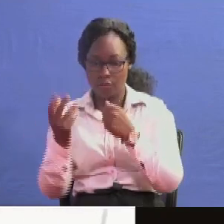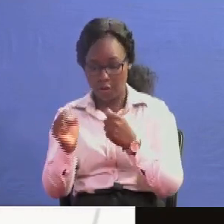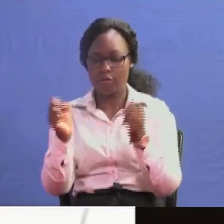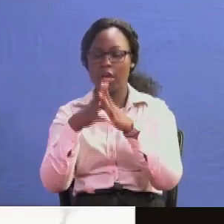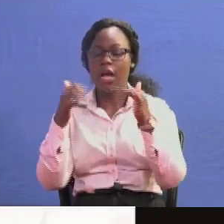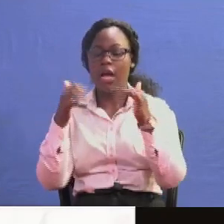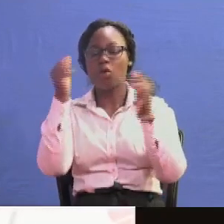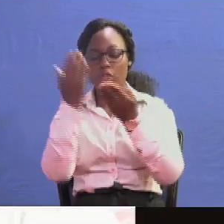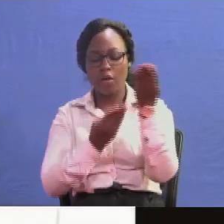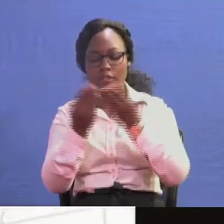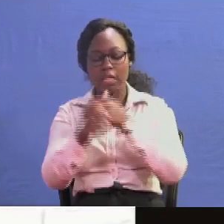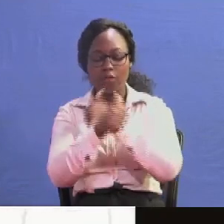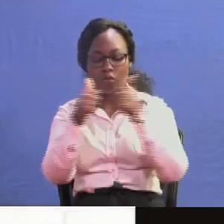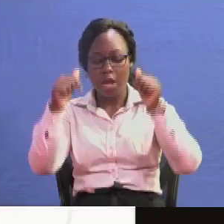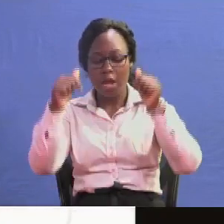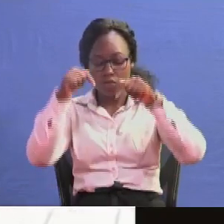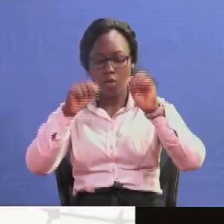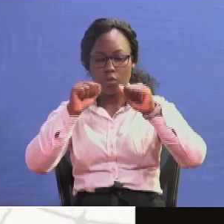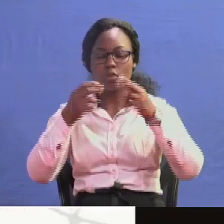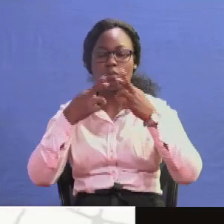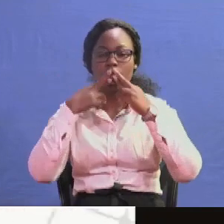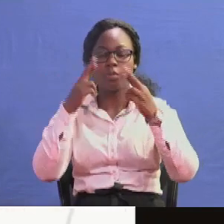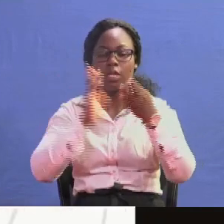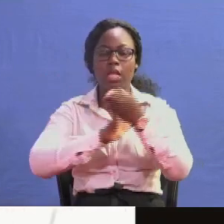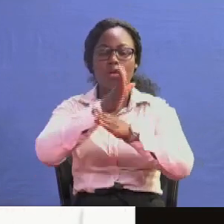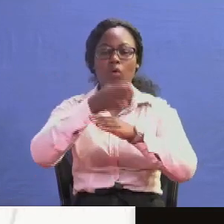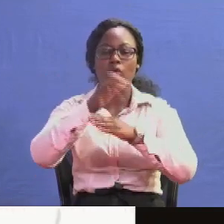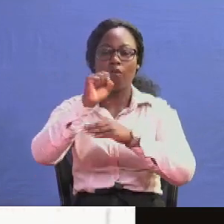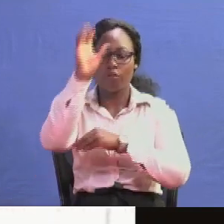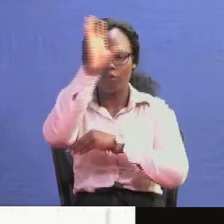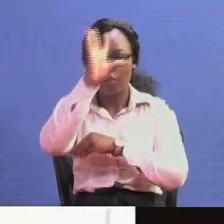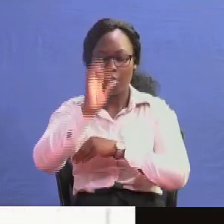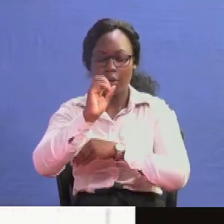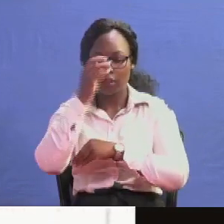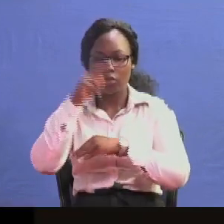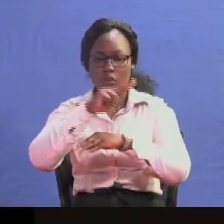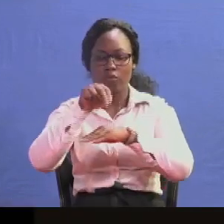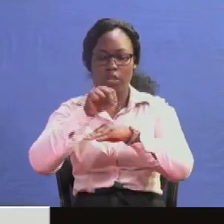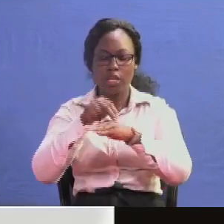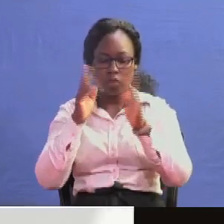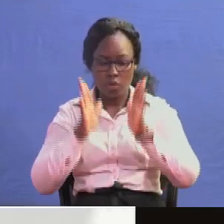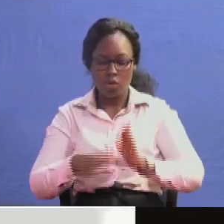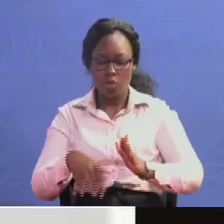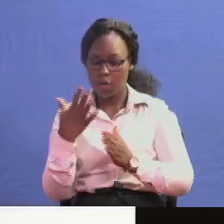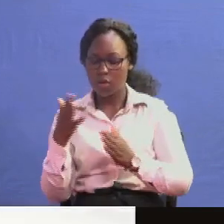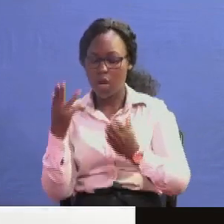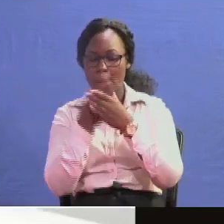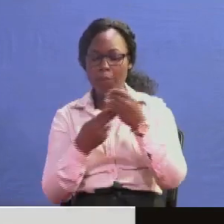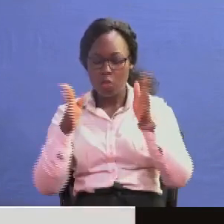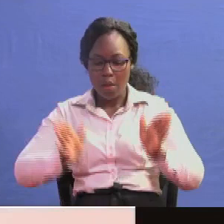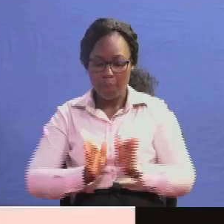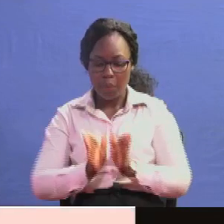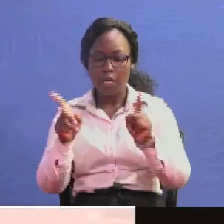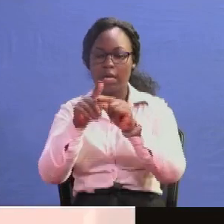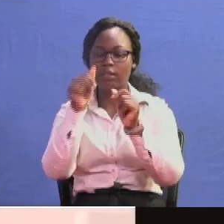an exemplary way and today we can report that over 50 percent of the national human resource both in public and private